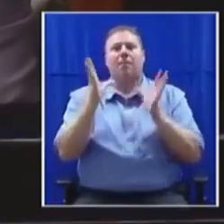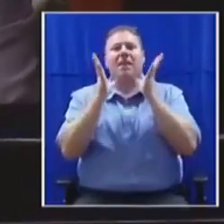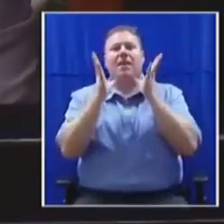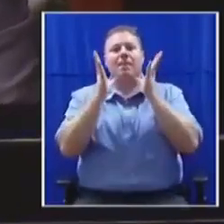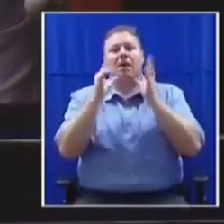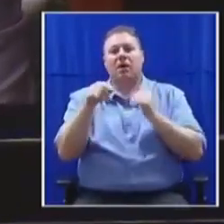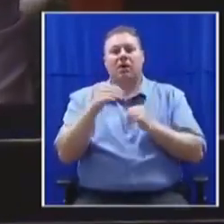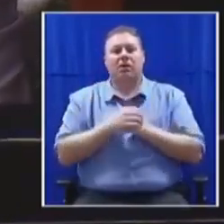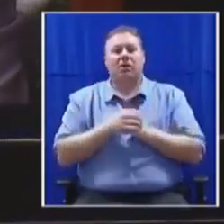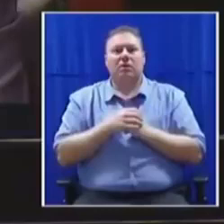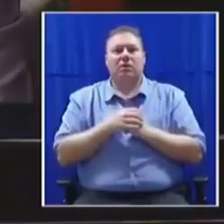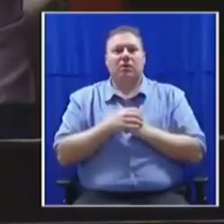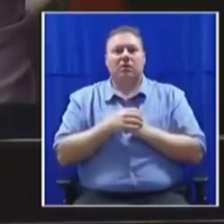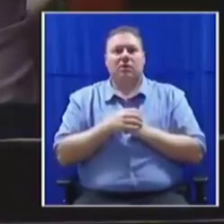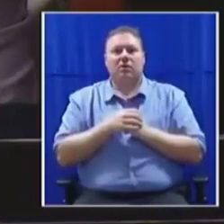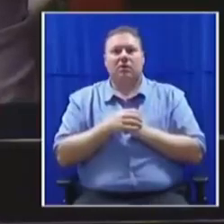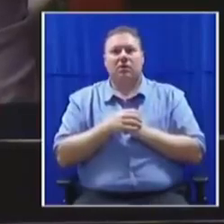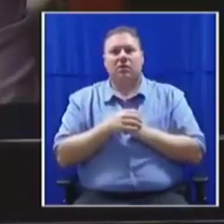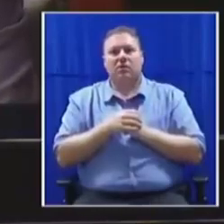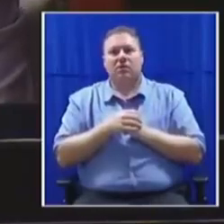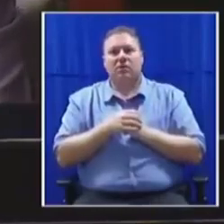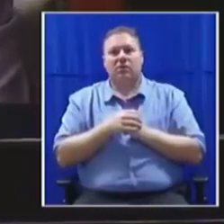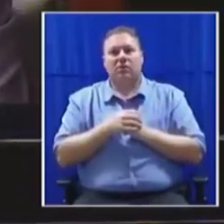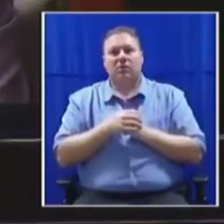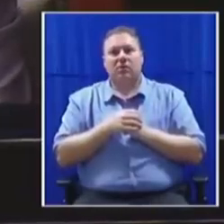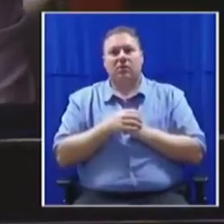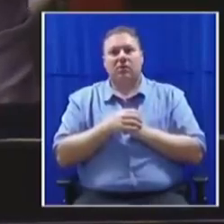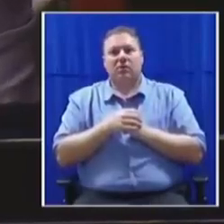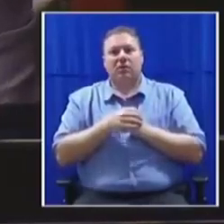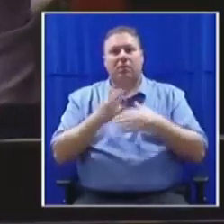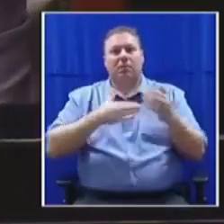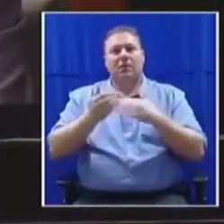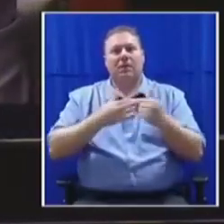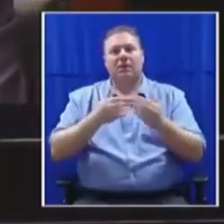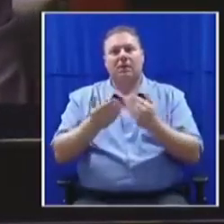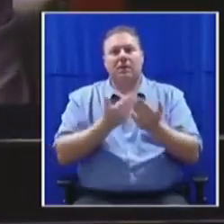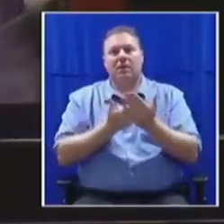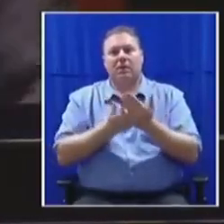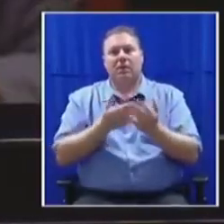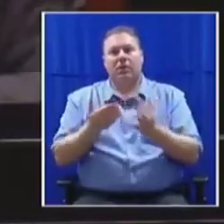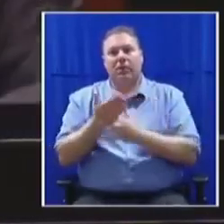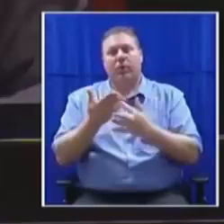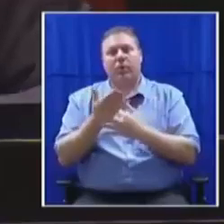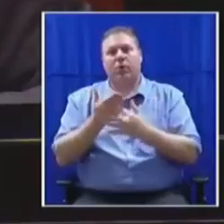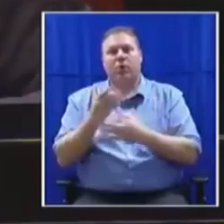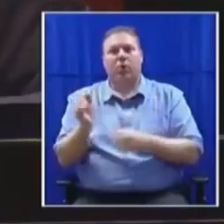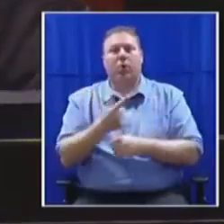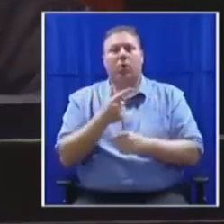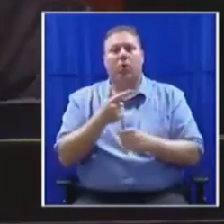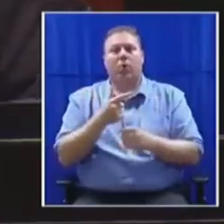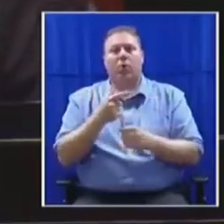on building state capacity through insourcing of government and all state-owned